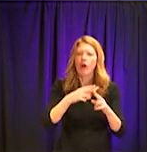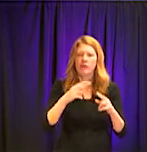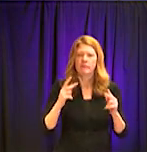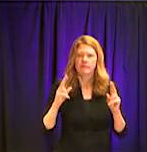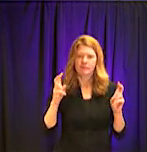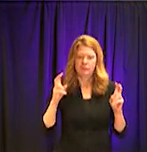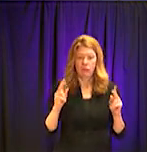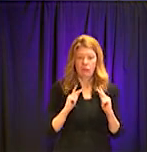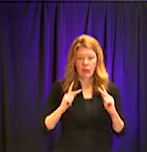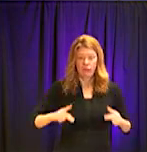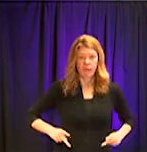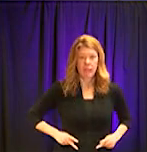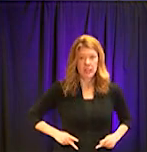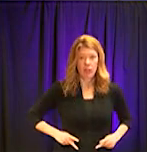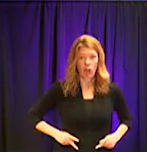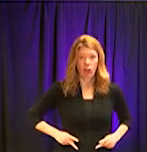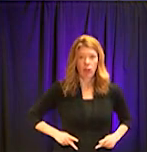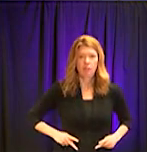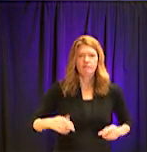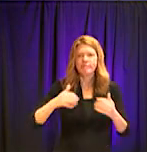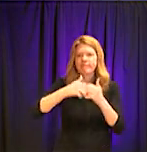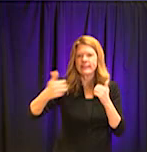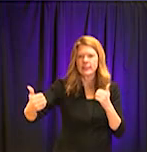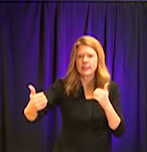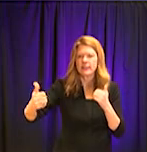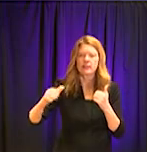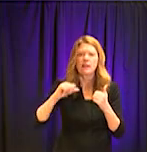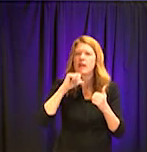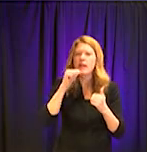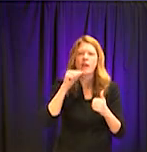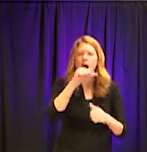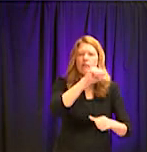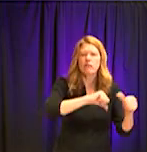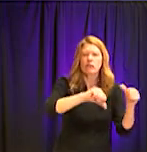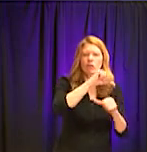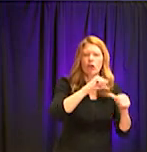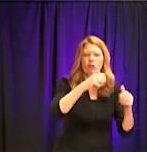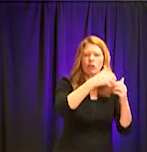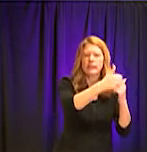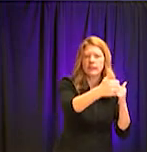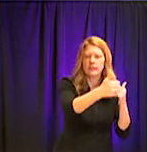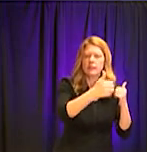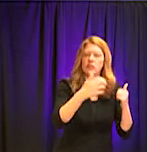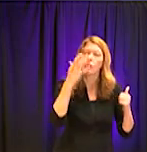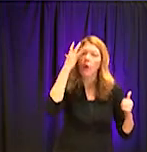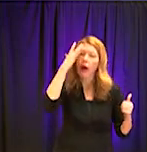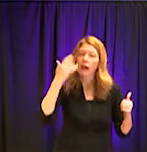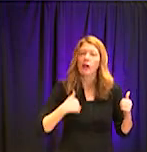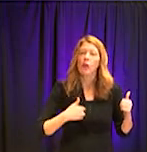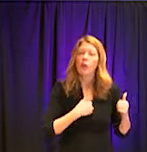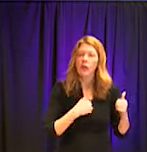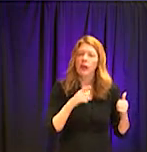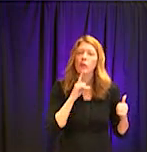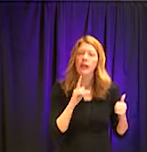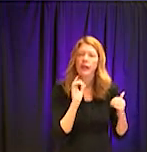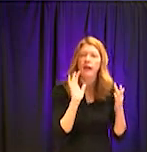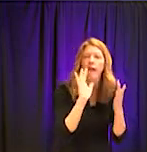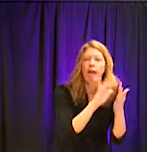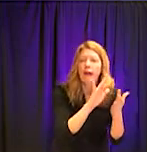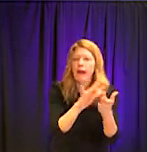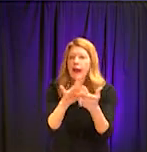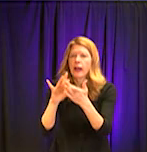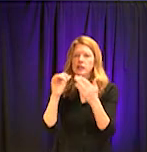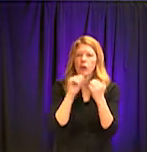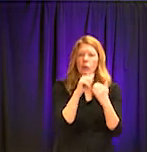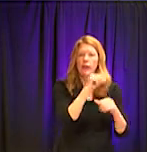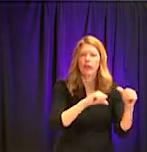cabin fever, like nothing I've ever seen. And so we're encouraging people to reach out and connect with each other in other ways. So I prefer to use the phrase